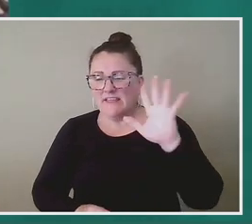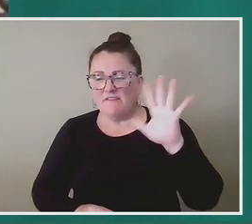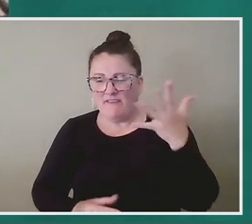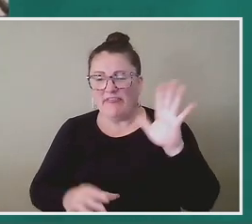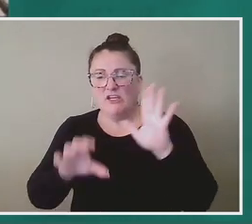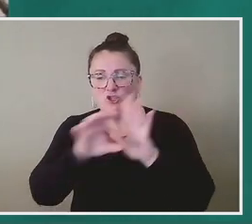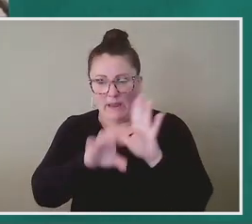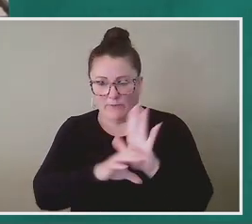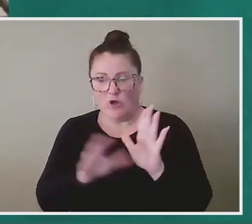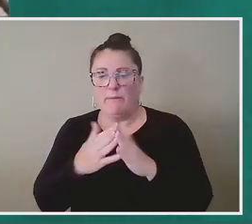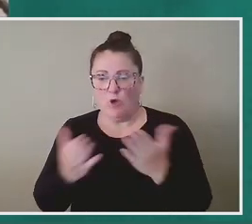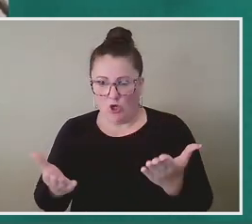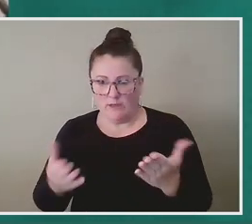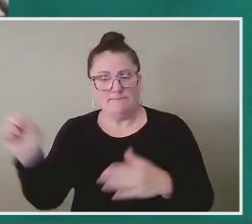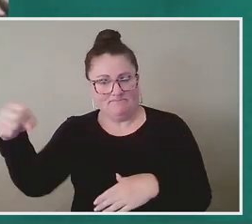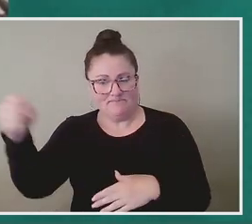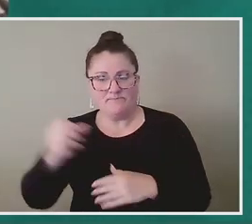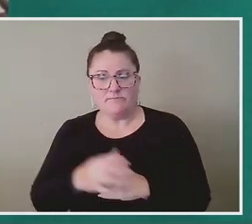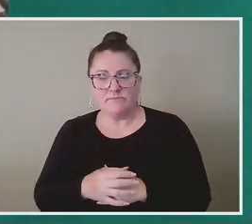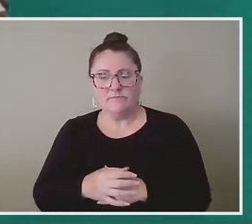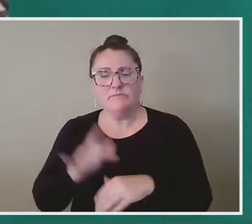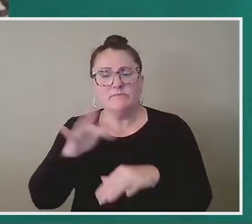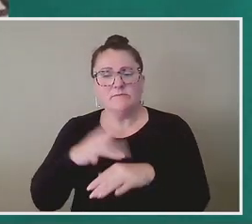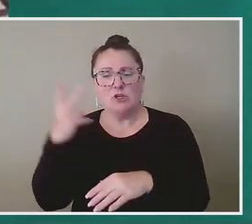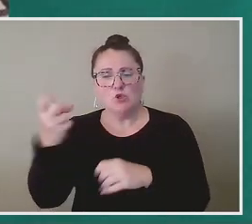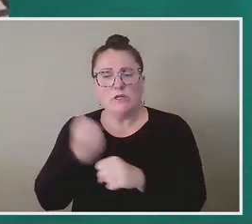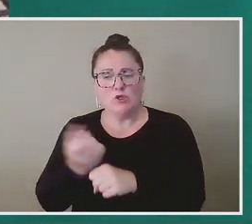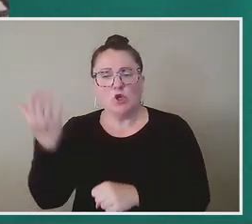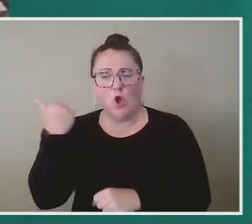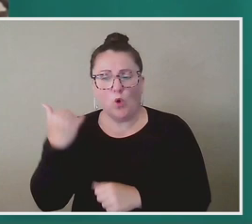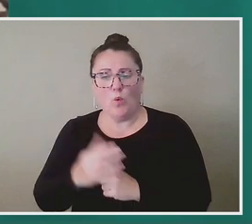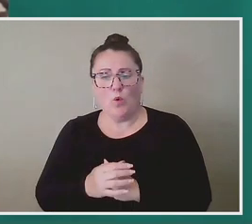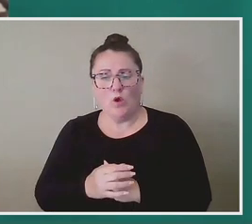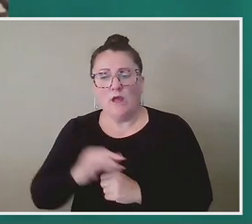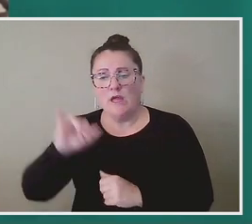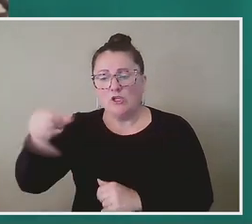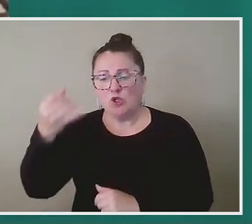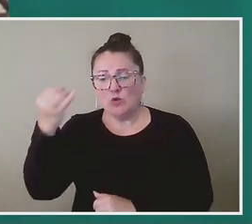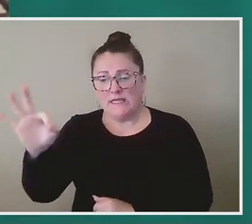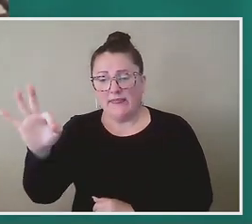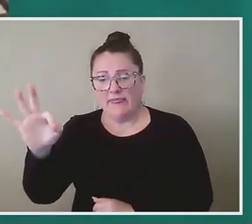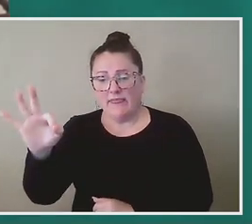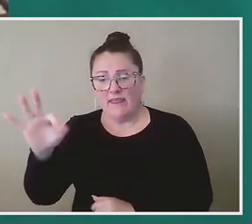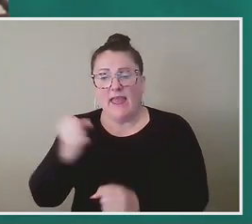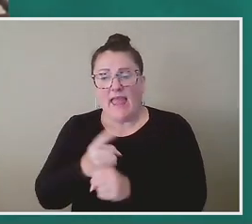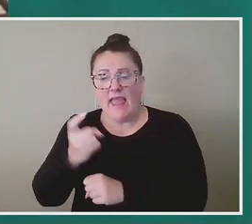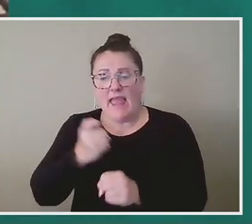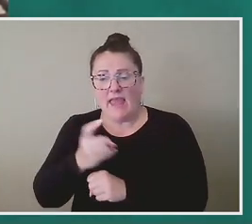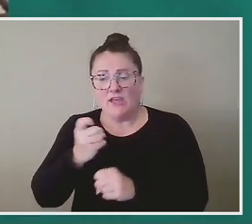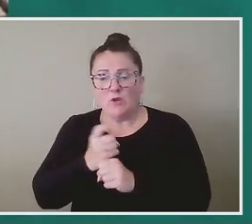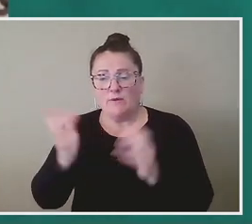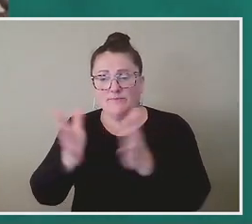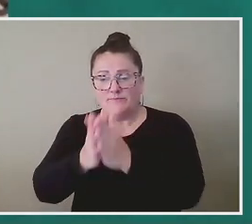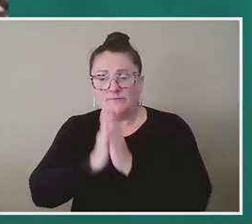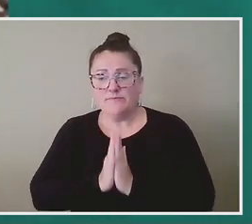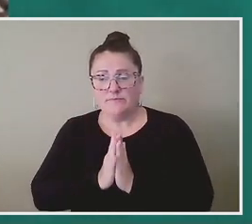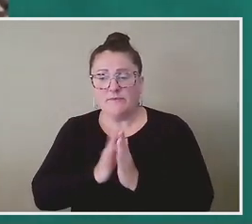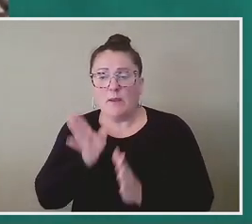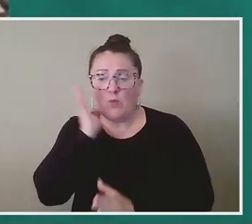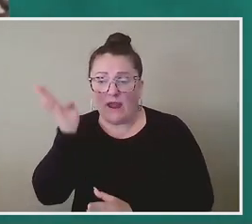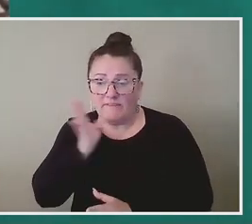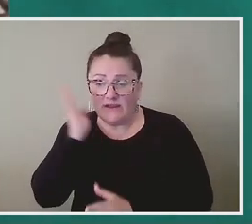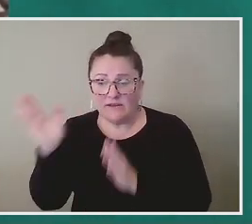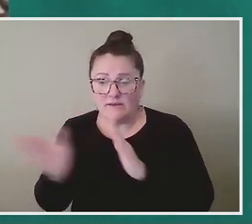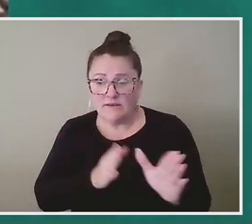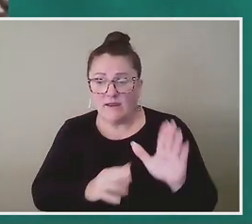section. Um, and I went two years ago for the, um, Juneteenth, uh, annual prayer breakfast, um, organized by Al